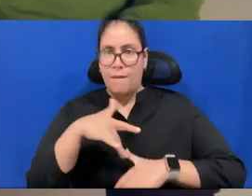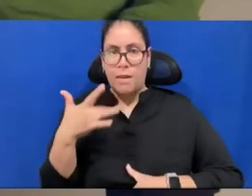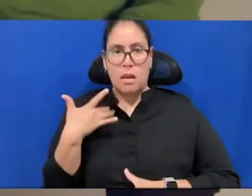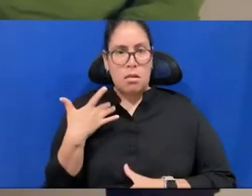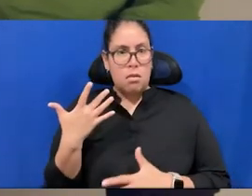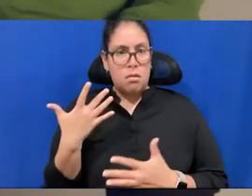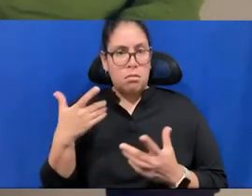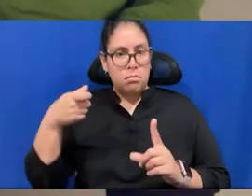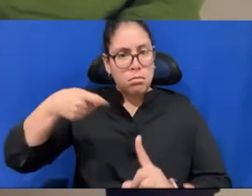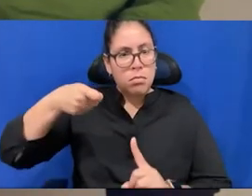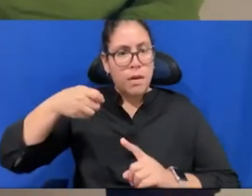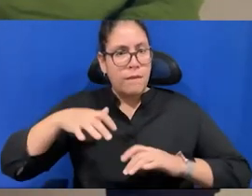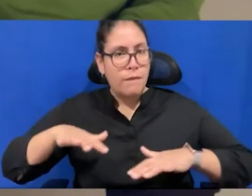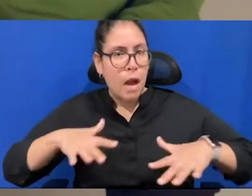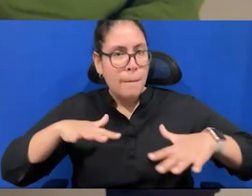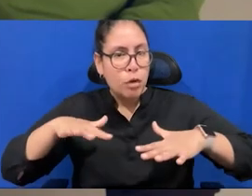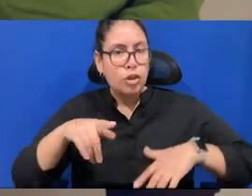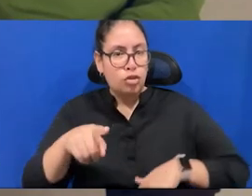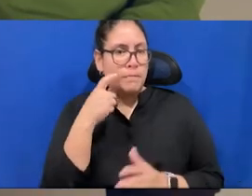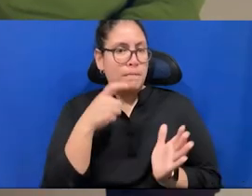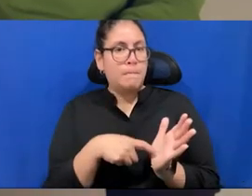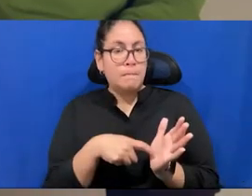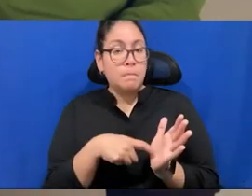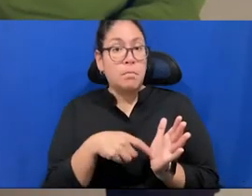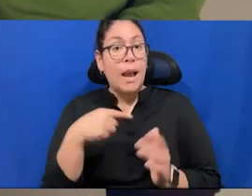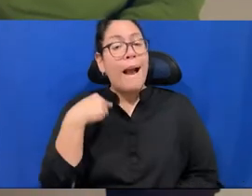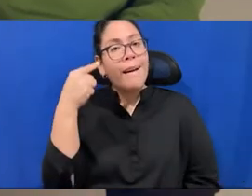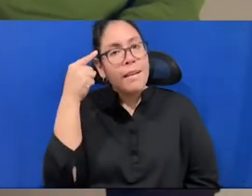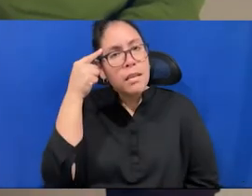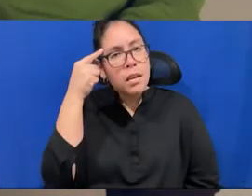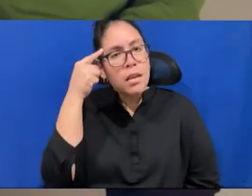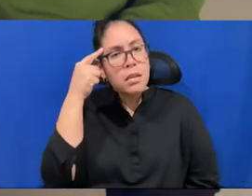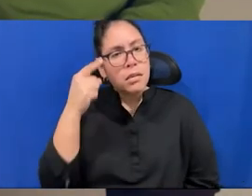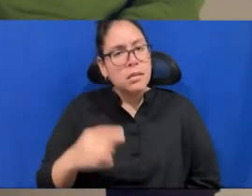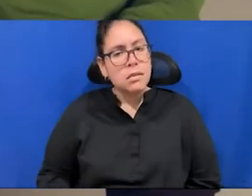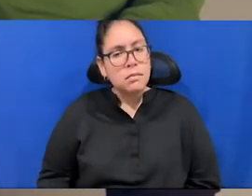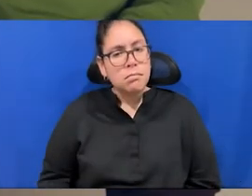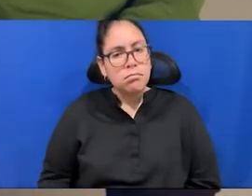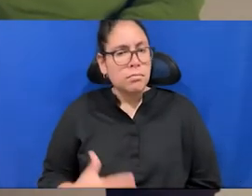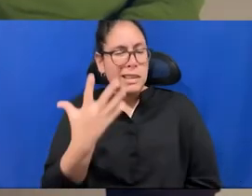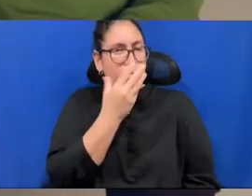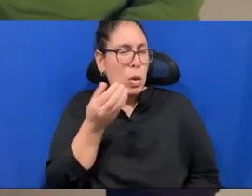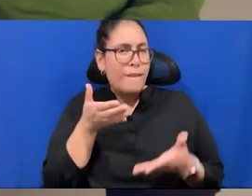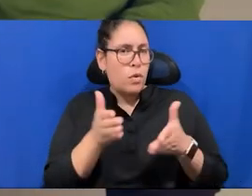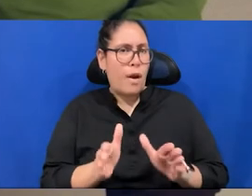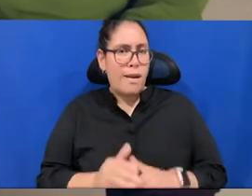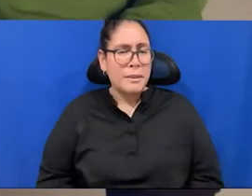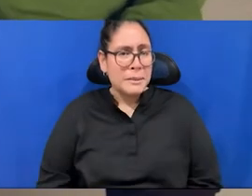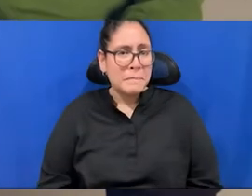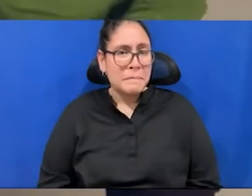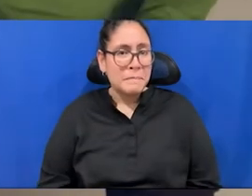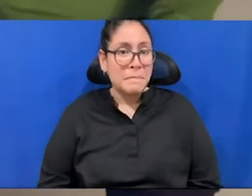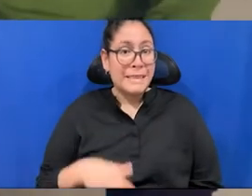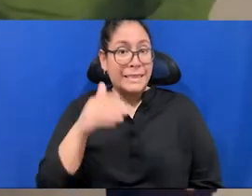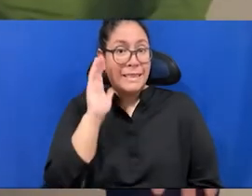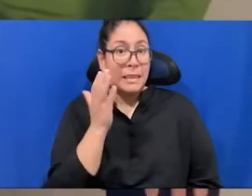least Pierre Bolo is talking with the spider, which I think so is a, is a beautiful way. And, and it seems quite successful